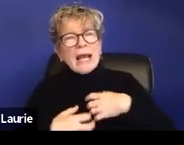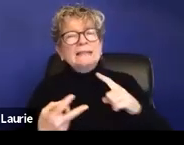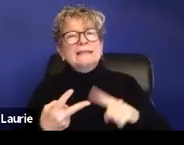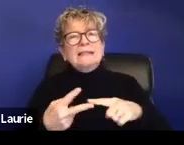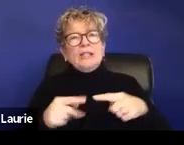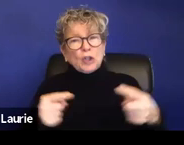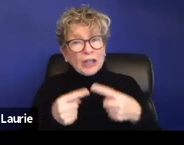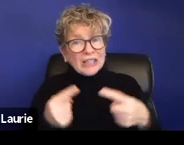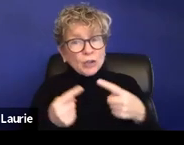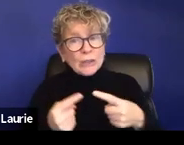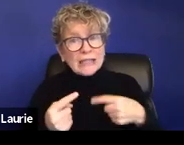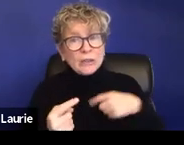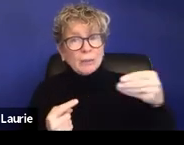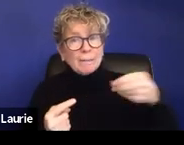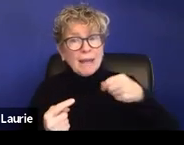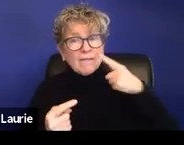compensated for injuries.